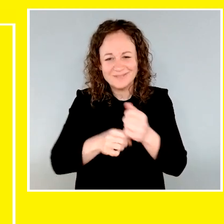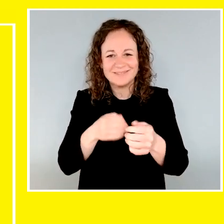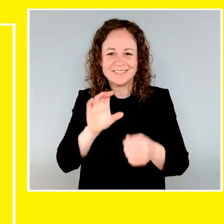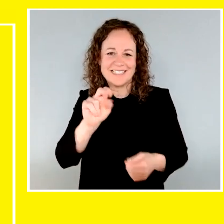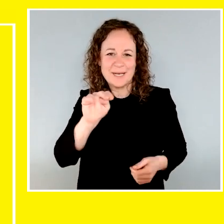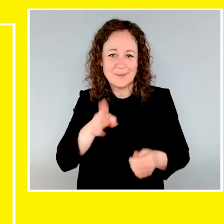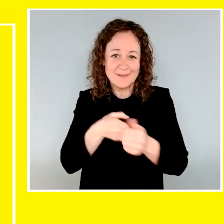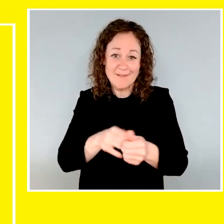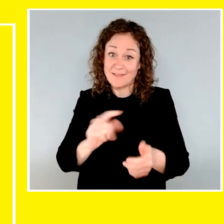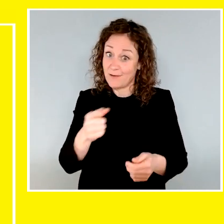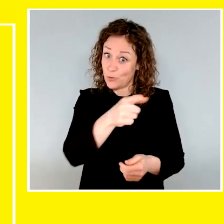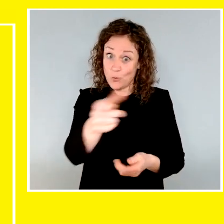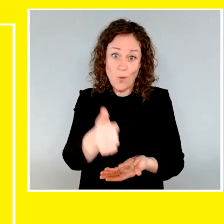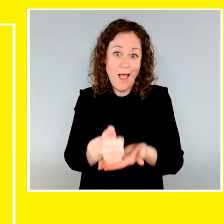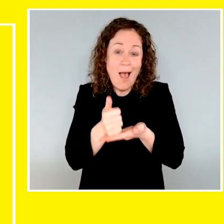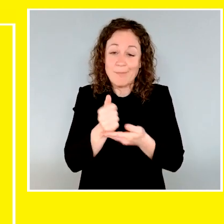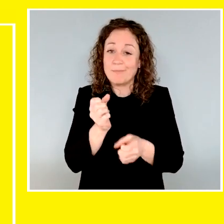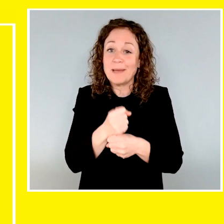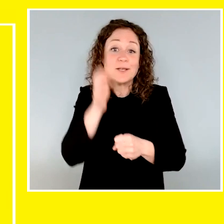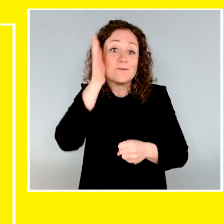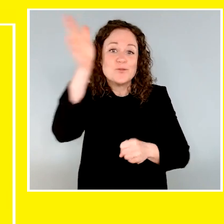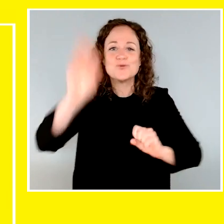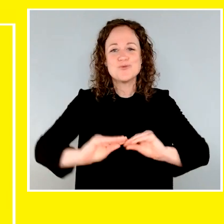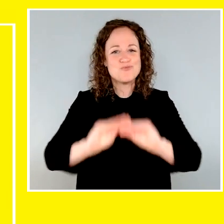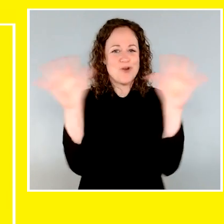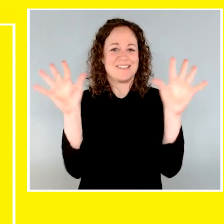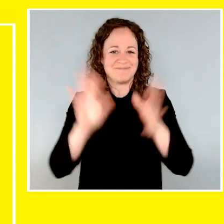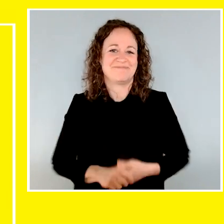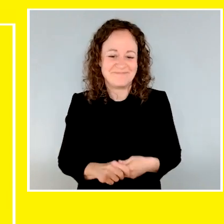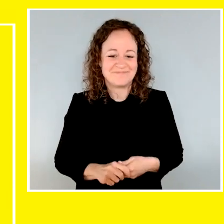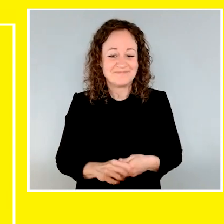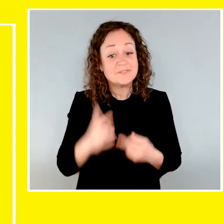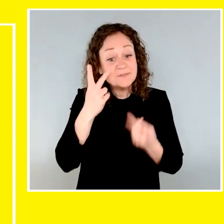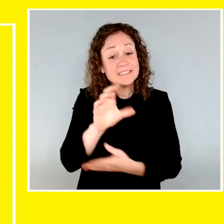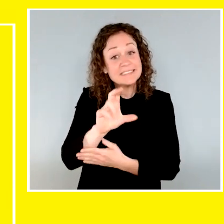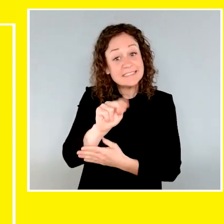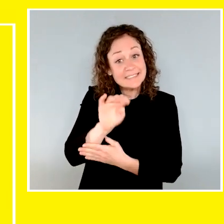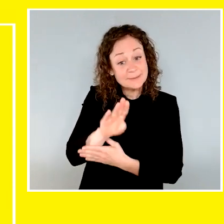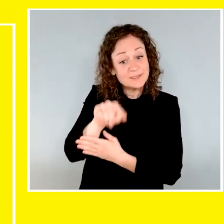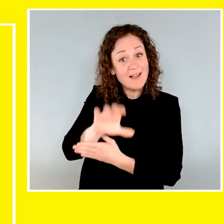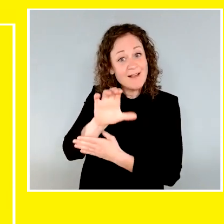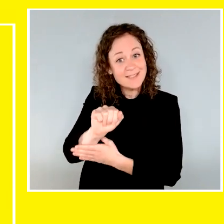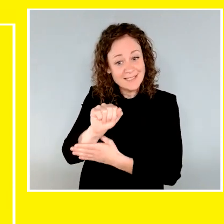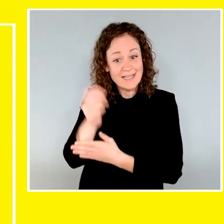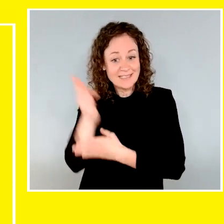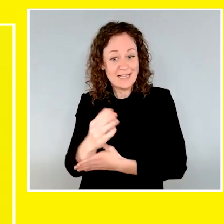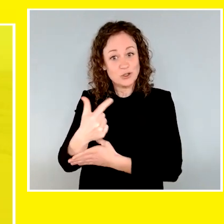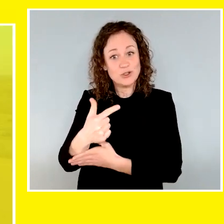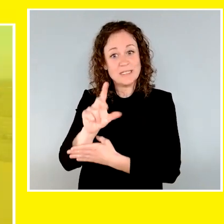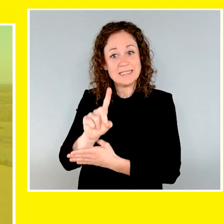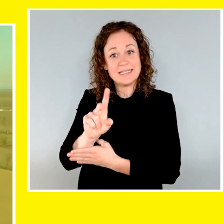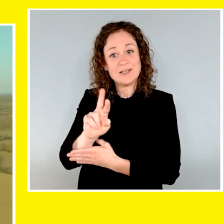helping make the future bright. Visit cnib.ca.gdurgent